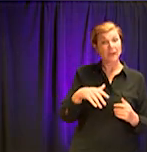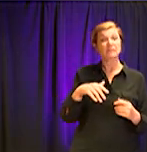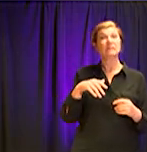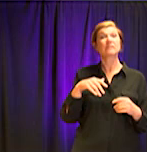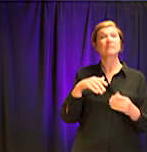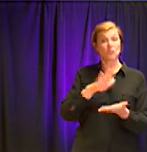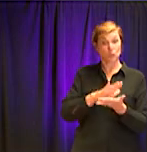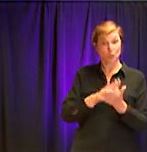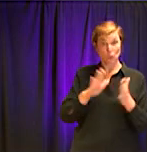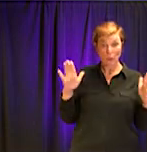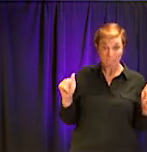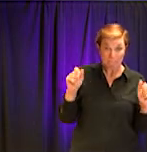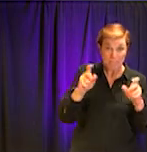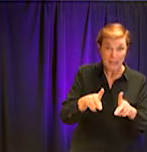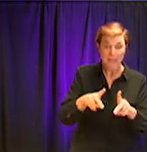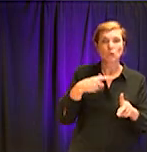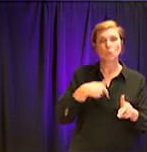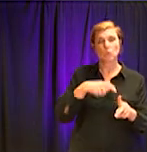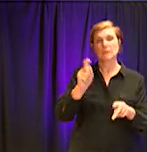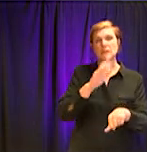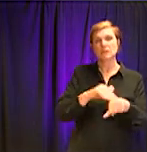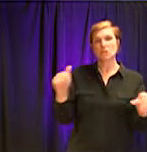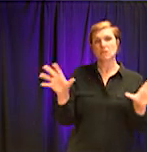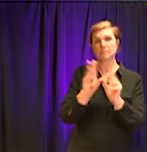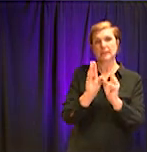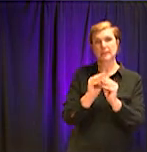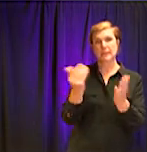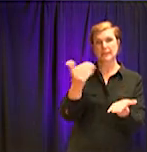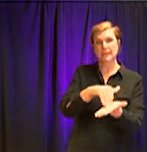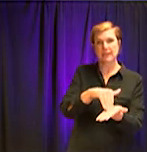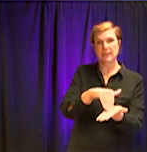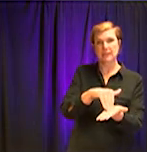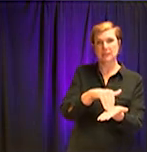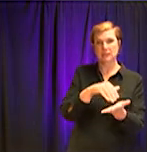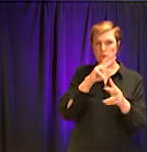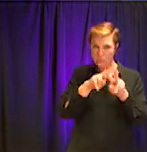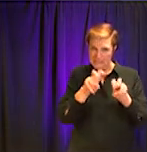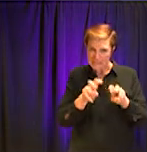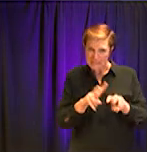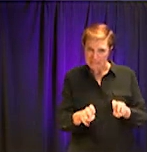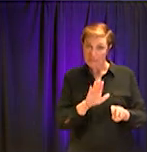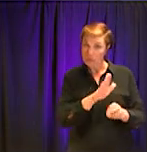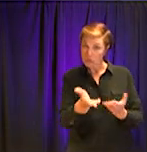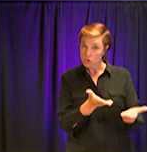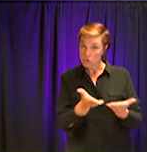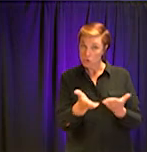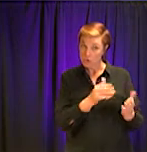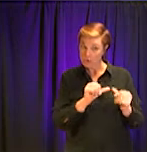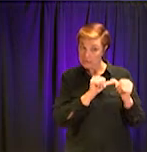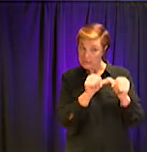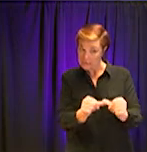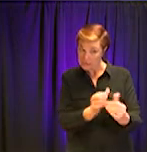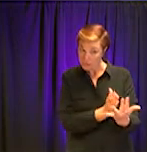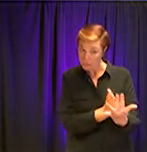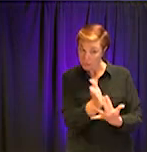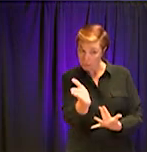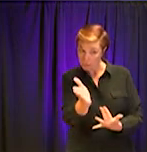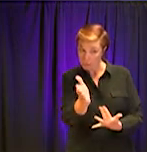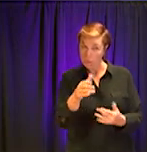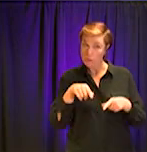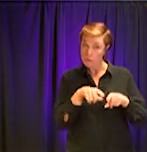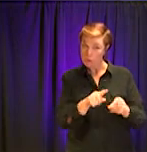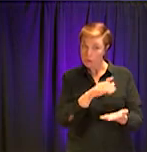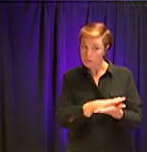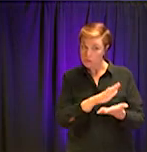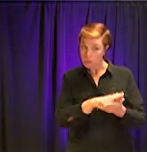teams if that child services have been diminished during this time frame. And we will be working with those teams to come